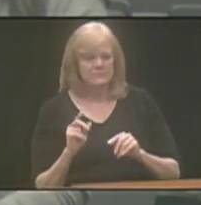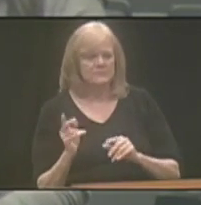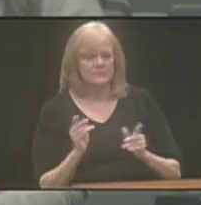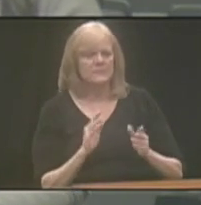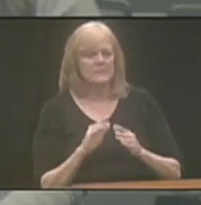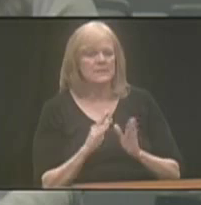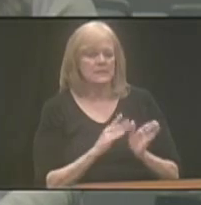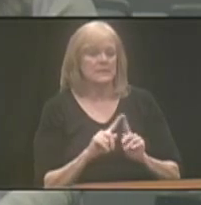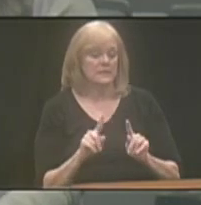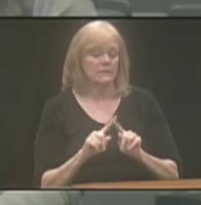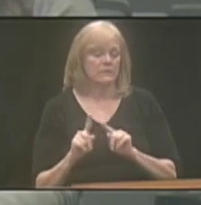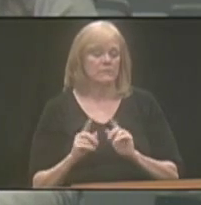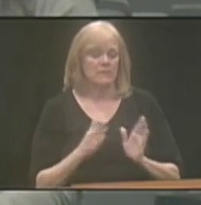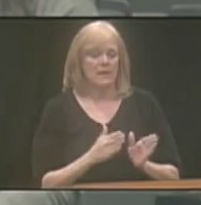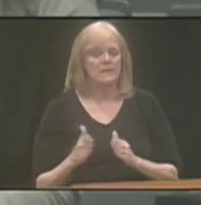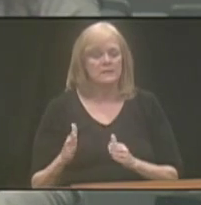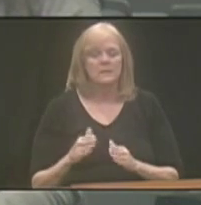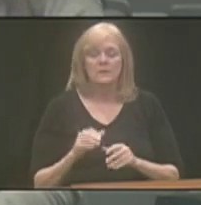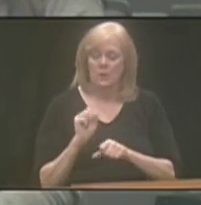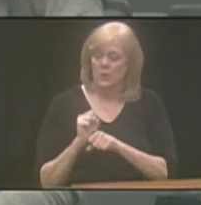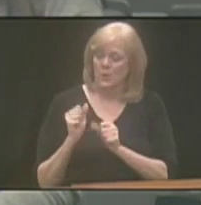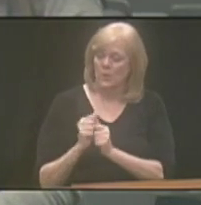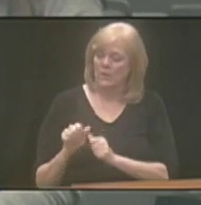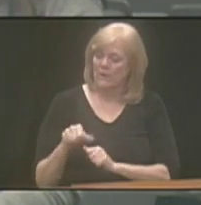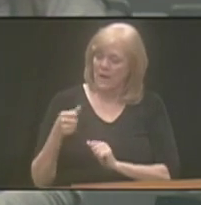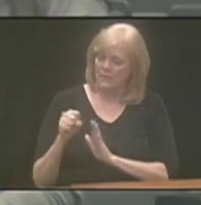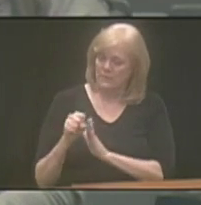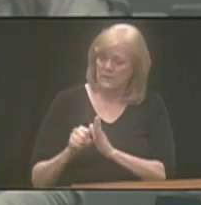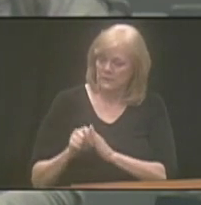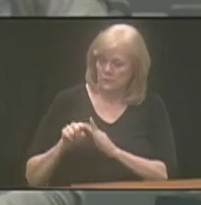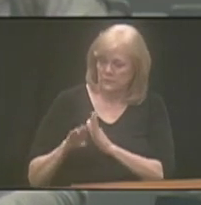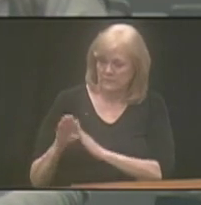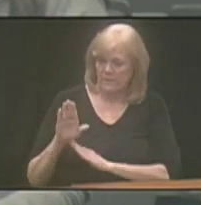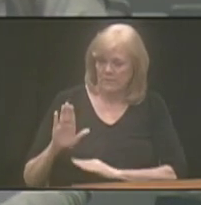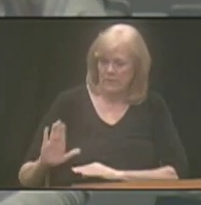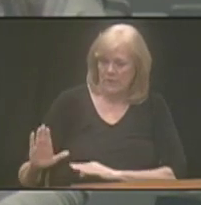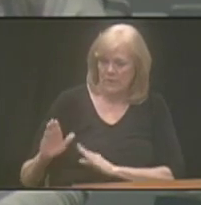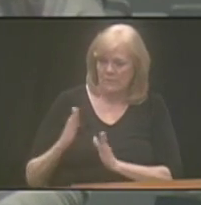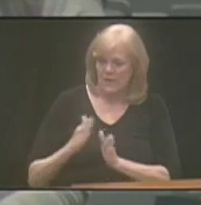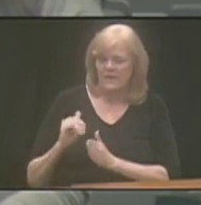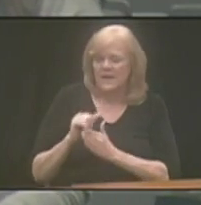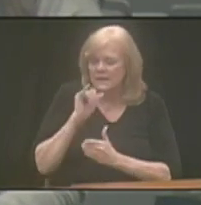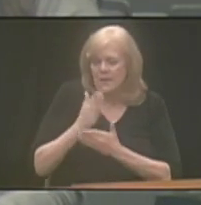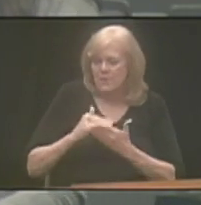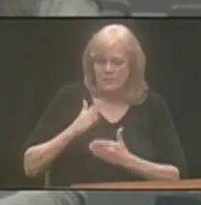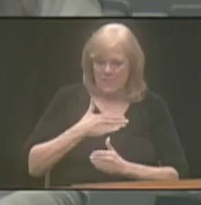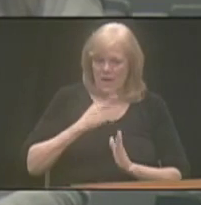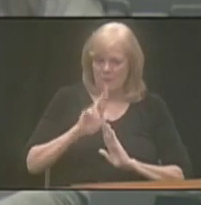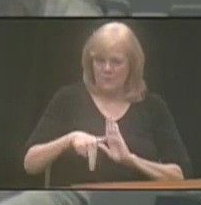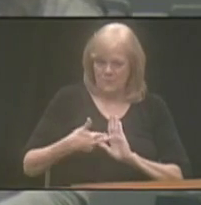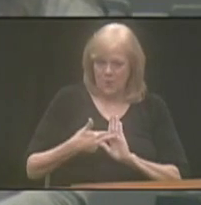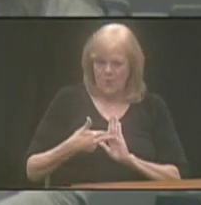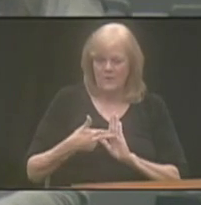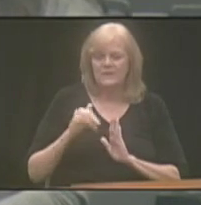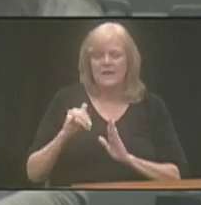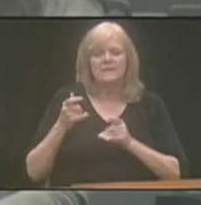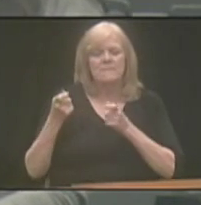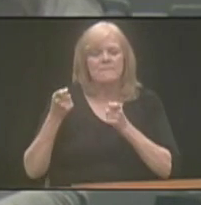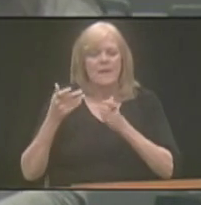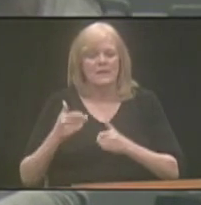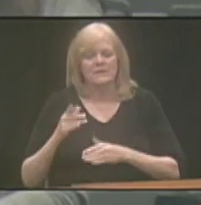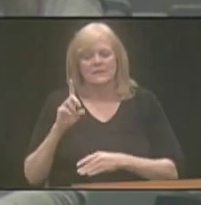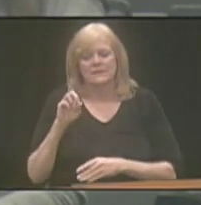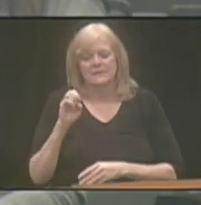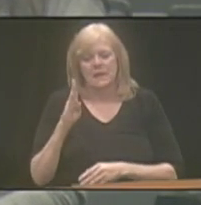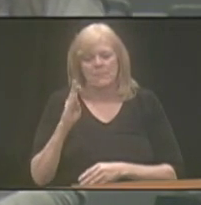As far as working with other states to develop their plans, that's not really part of my role. It's part of managing director's role,